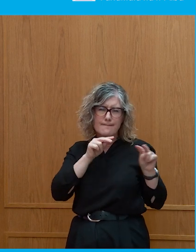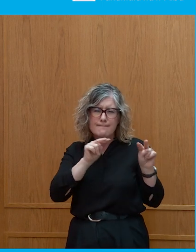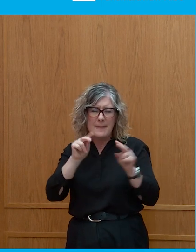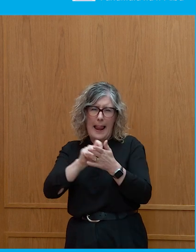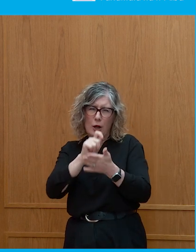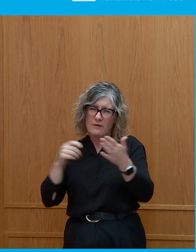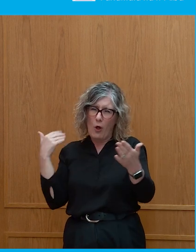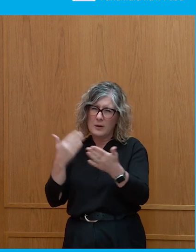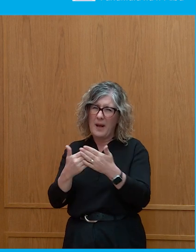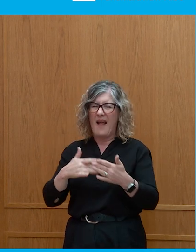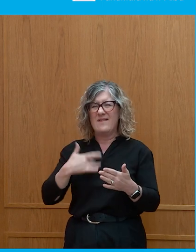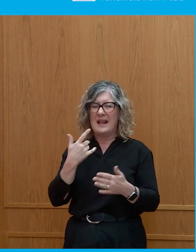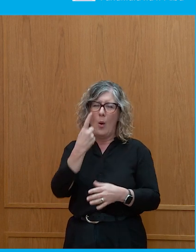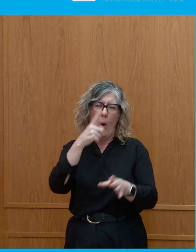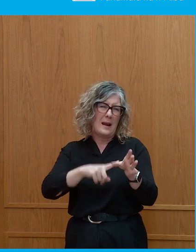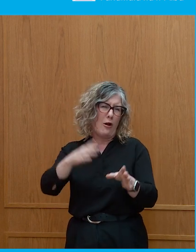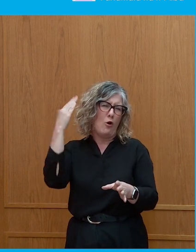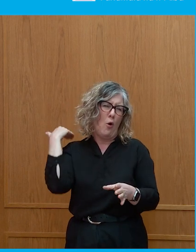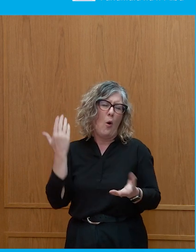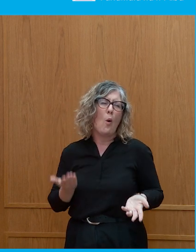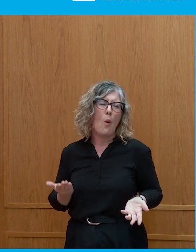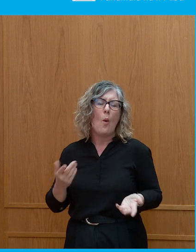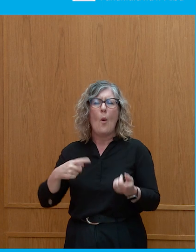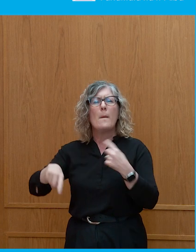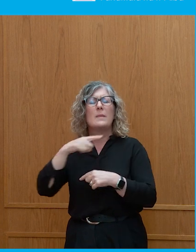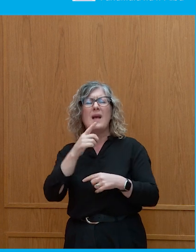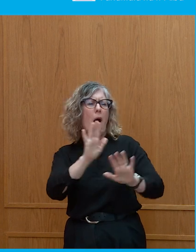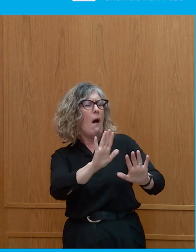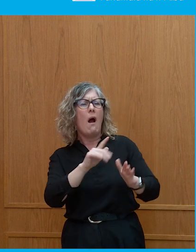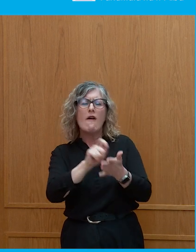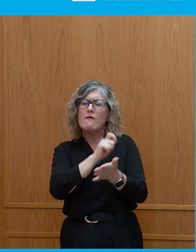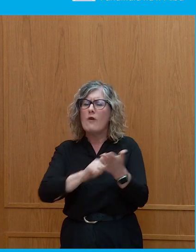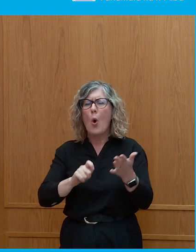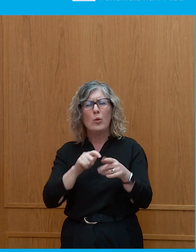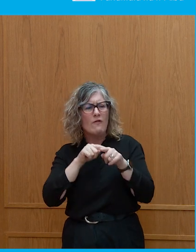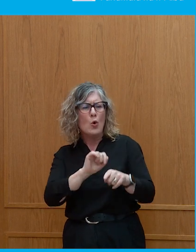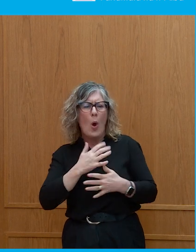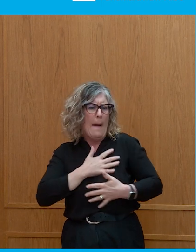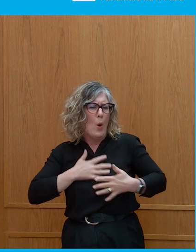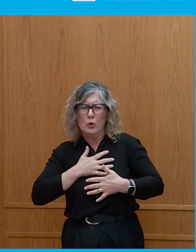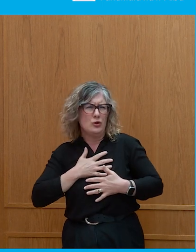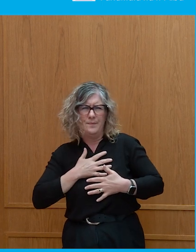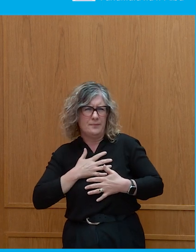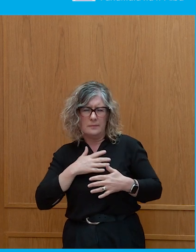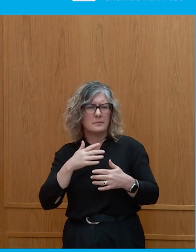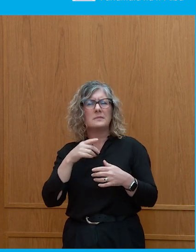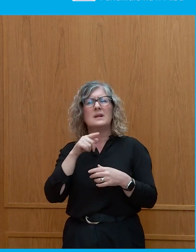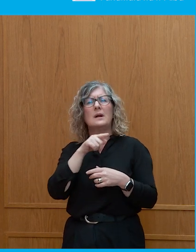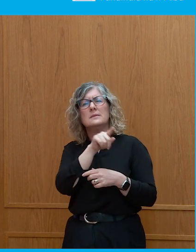year ago, don't be stupid. People don't vote on emotion. I mean, voting is an emotional thing, but no candidate is going to win on emotion.